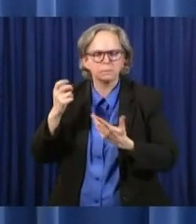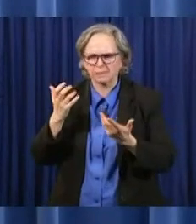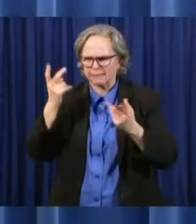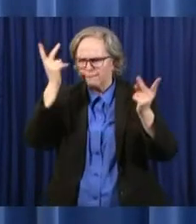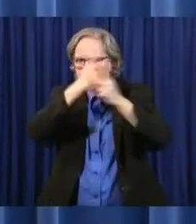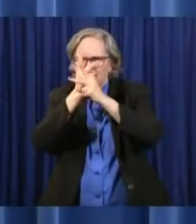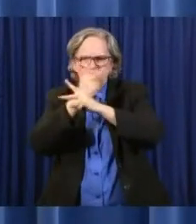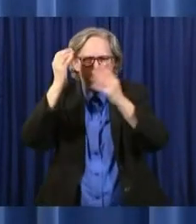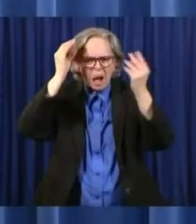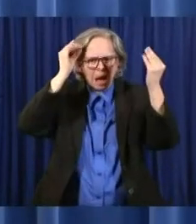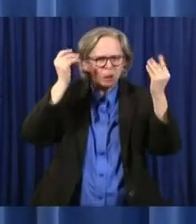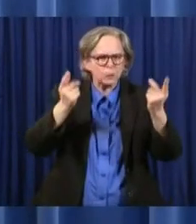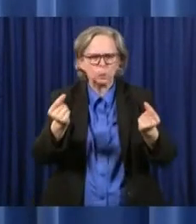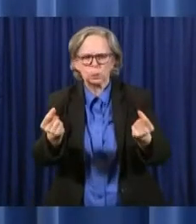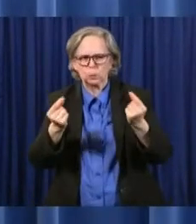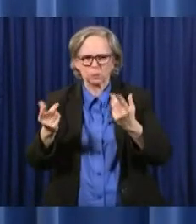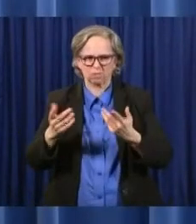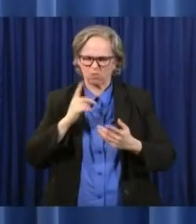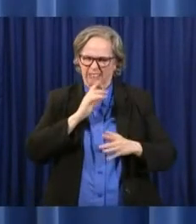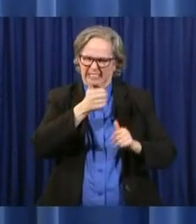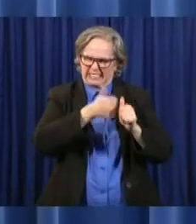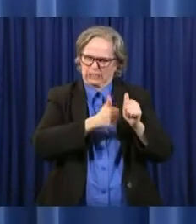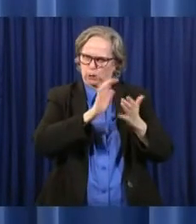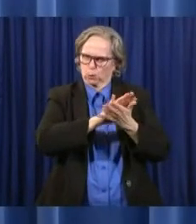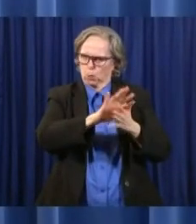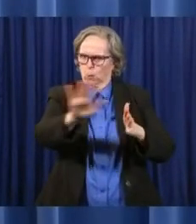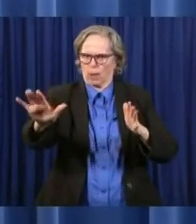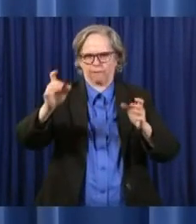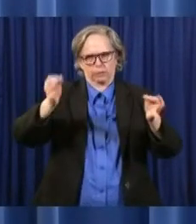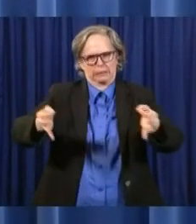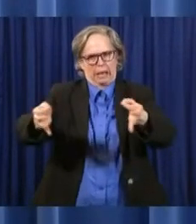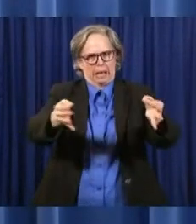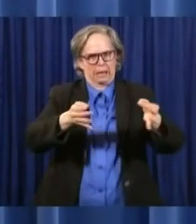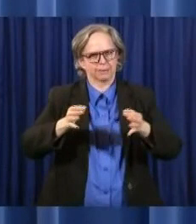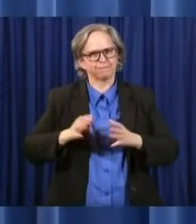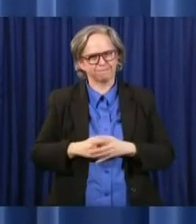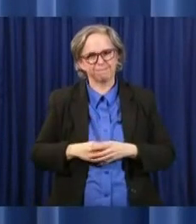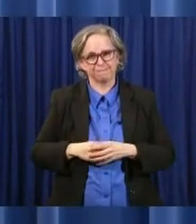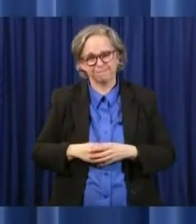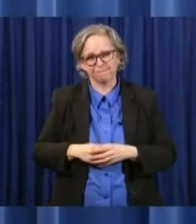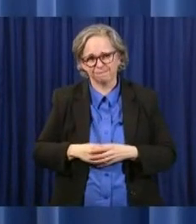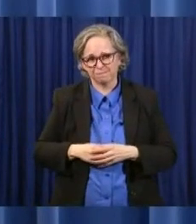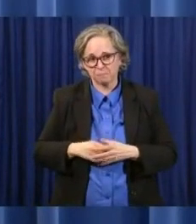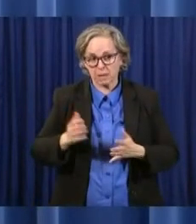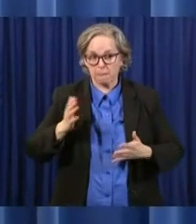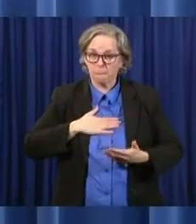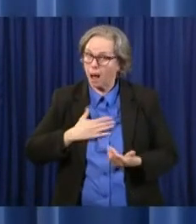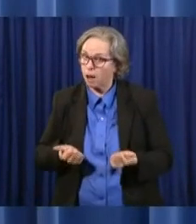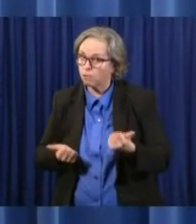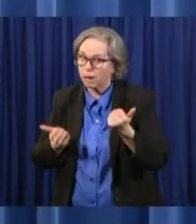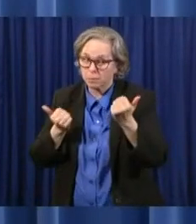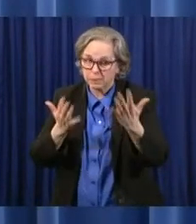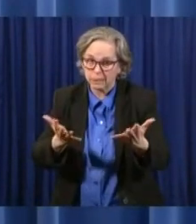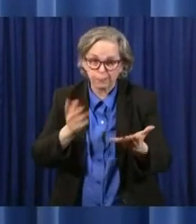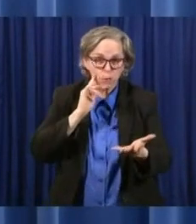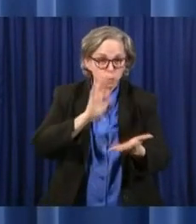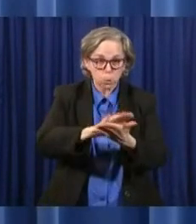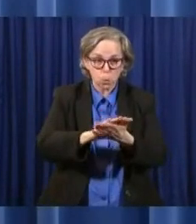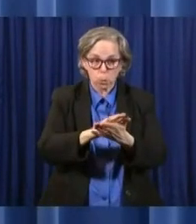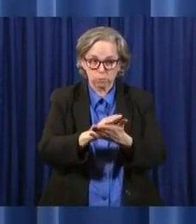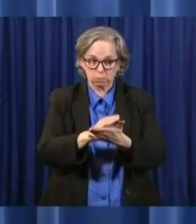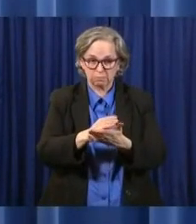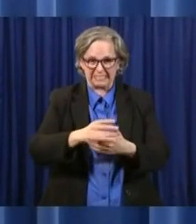So, you know, we have to see where we are with the virus, but my recommendation to schools is, you know, look at different